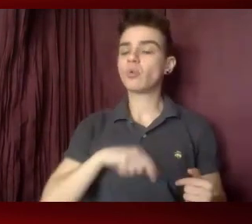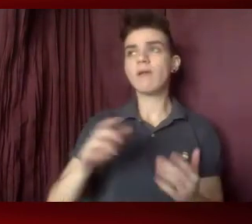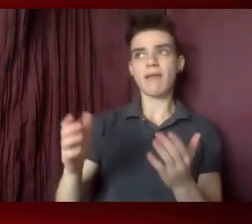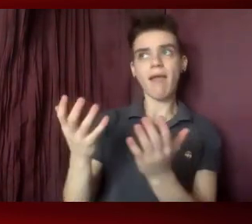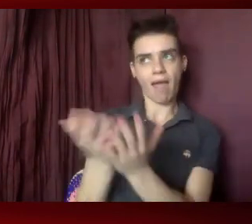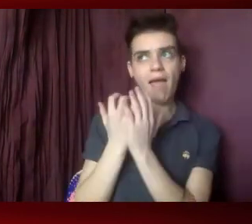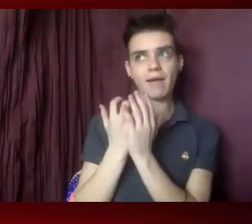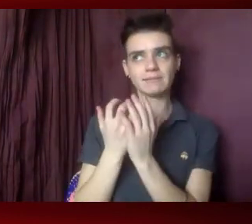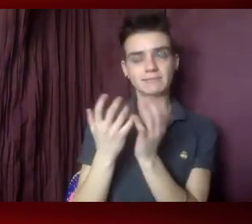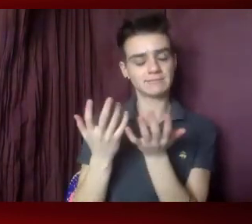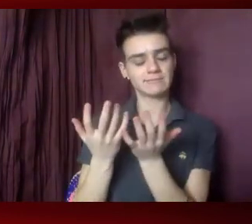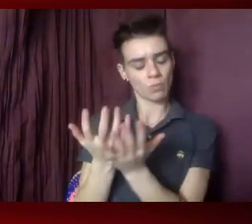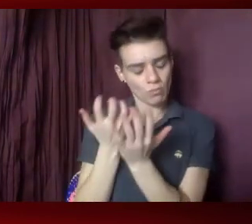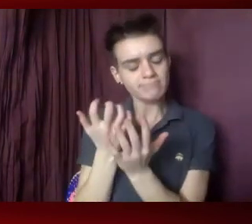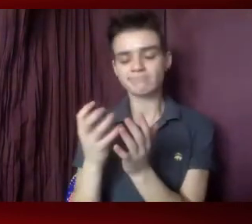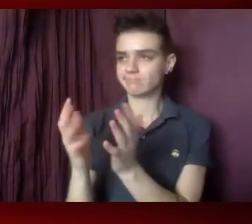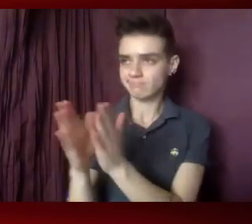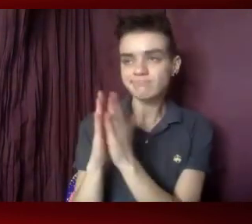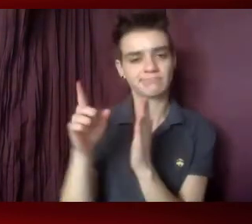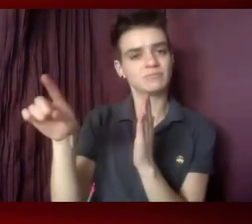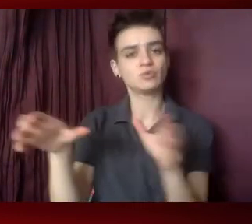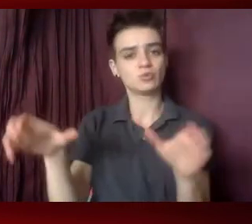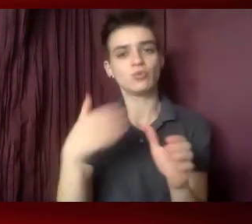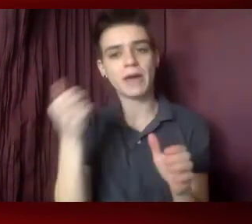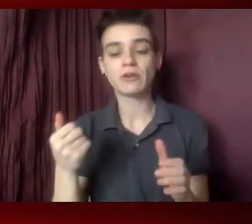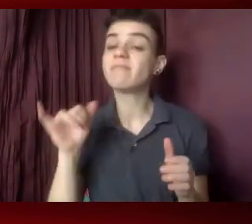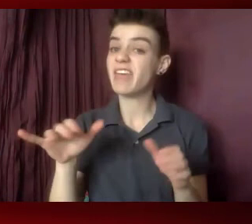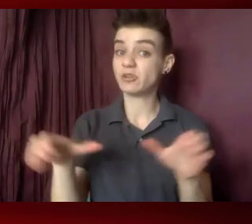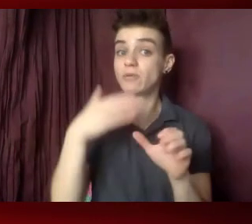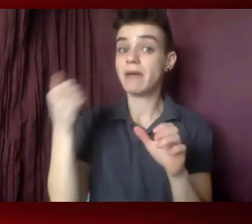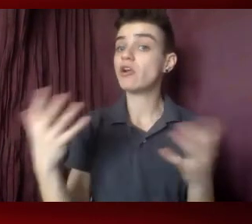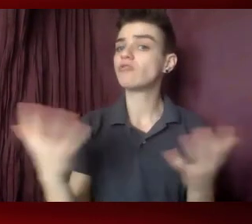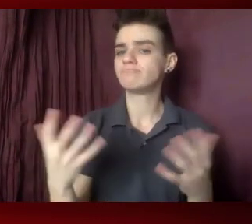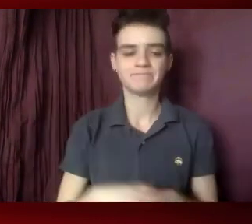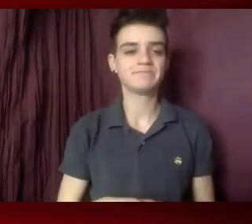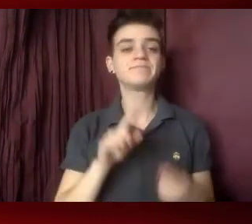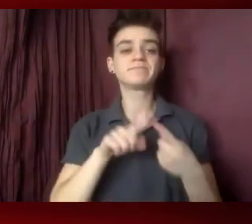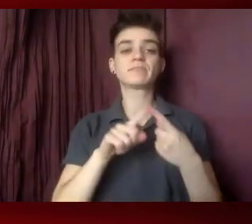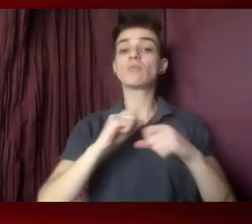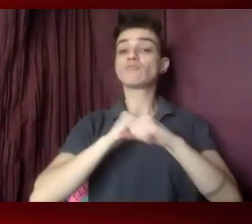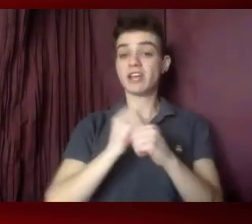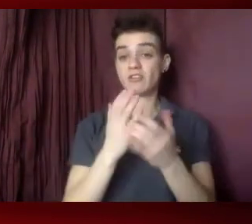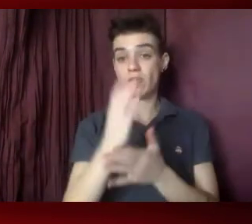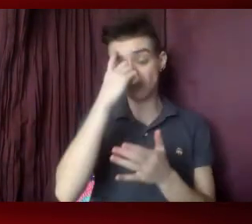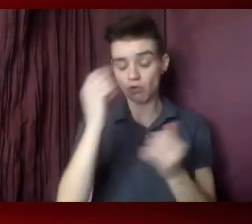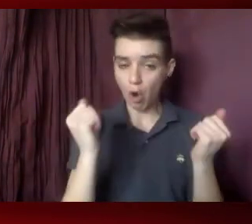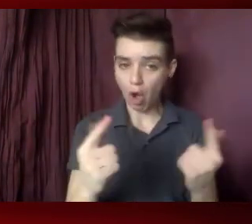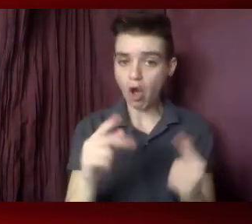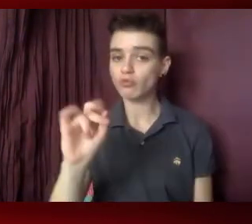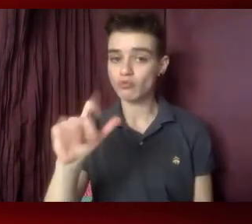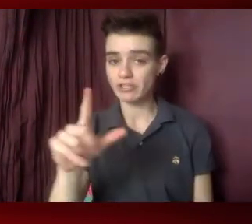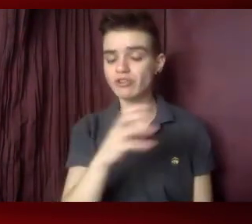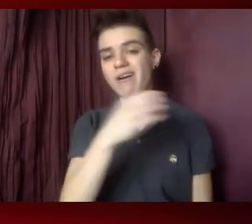following few things. It looks like protections of the rights of all racial and ethnic groups by making